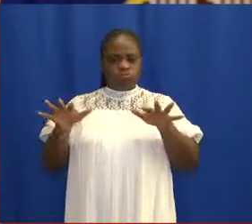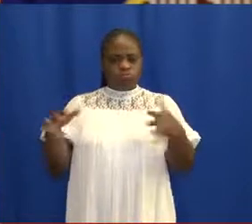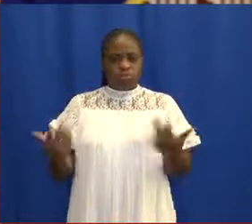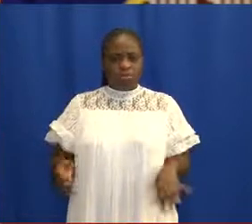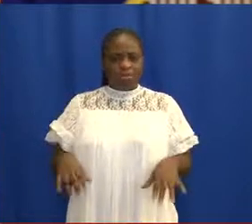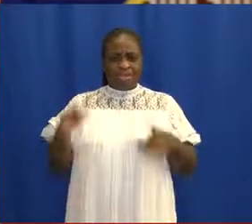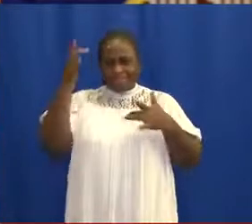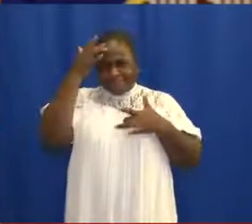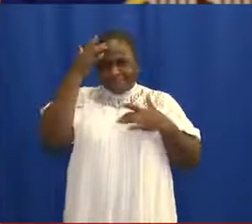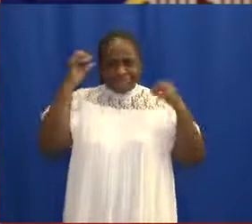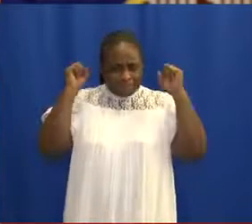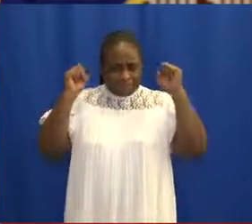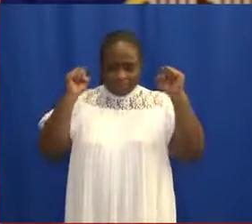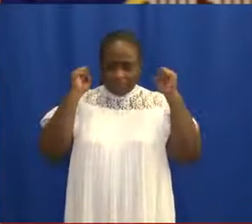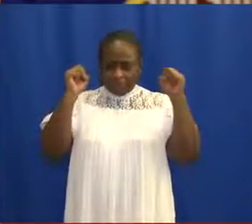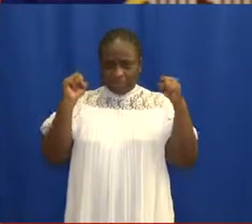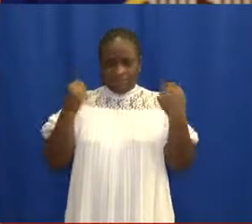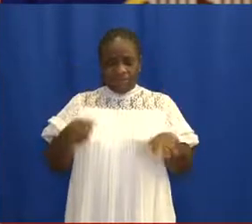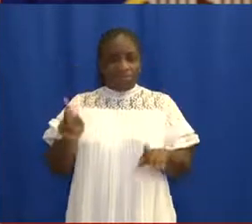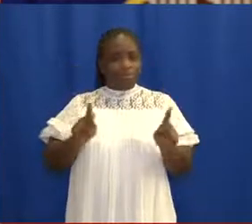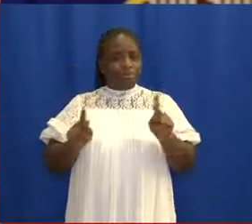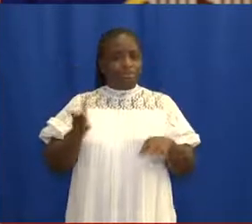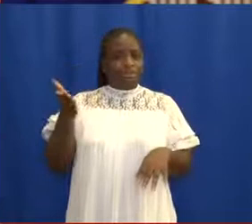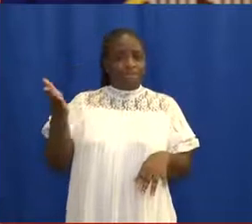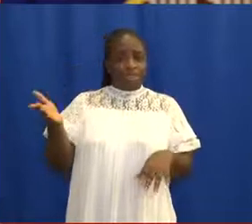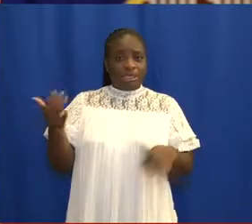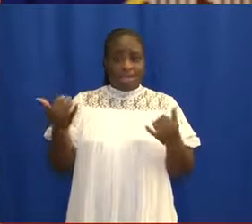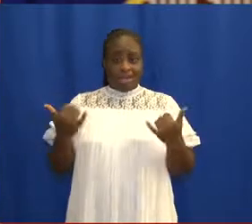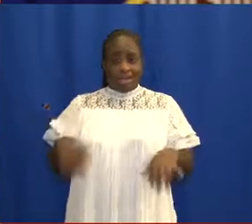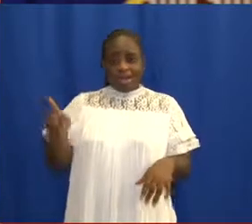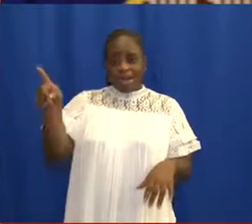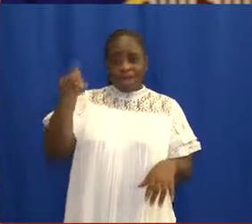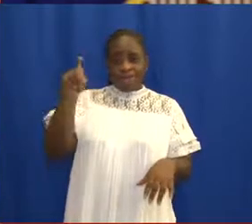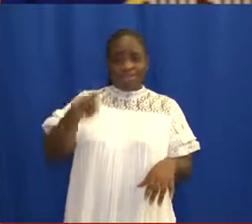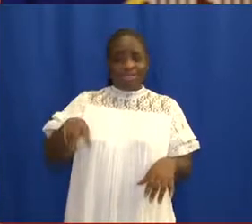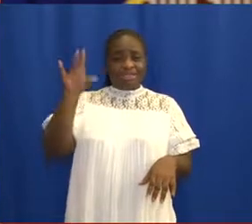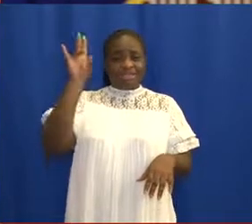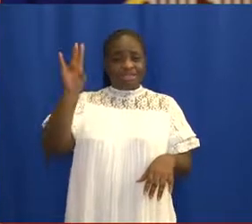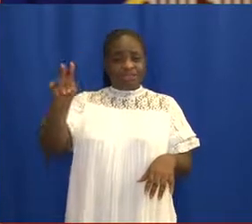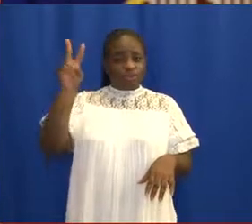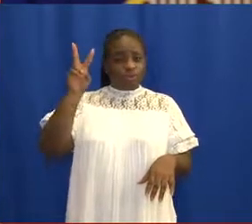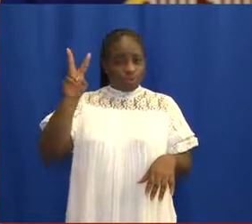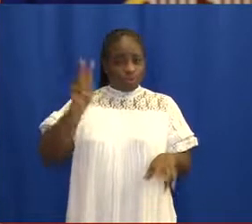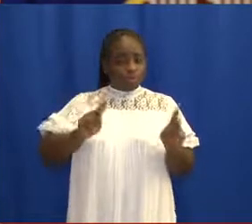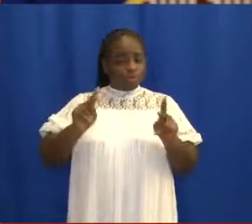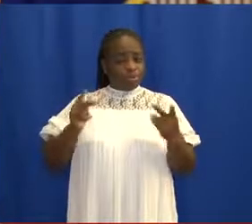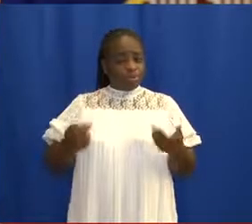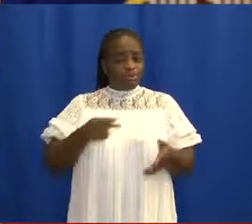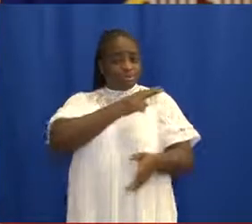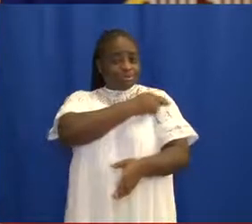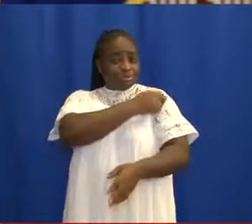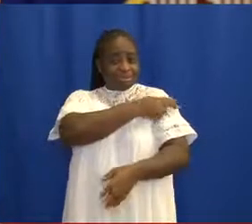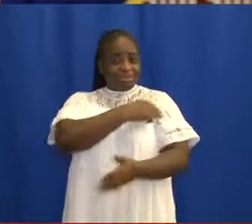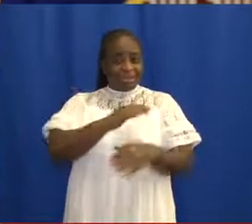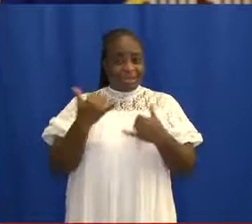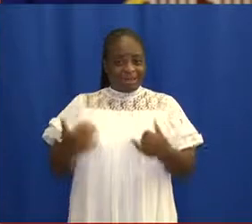number of critically ill and severely ill persons now at 172. Our hospitals have